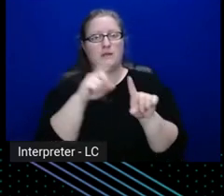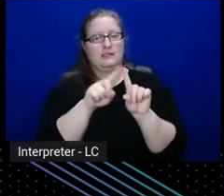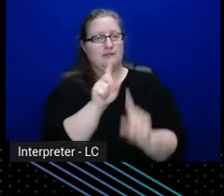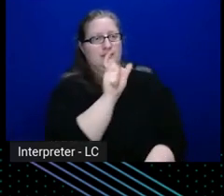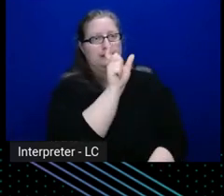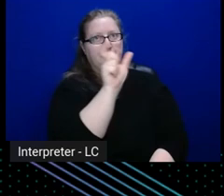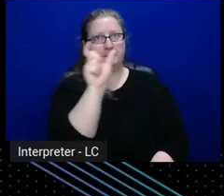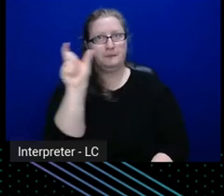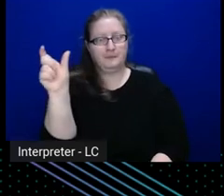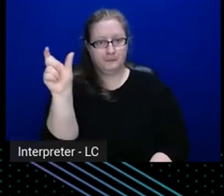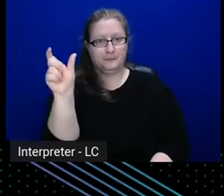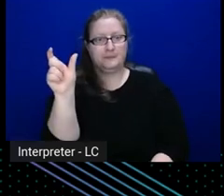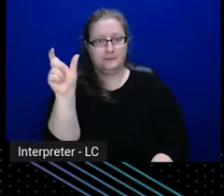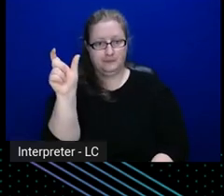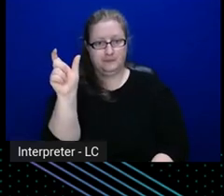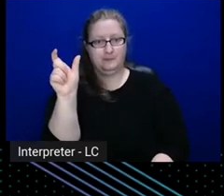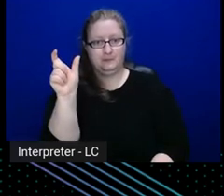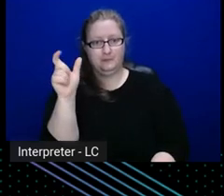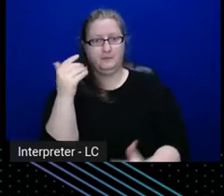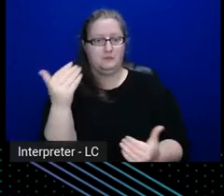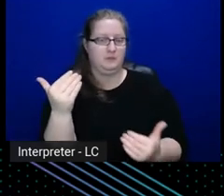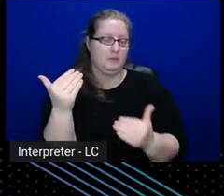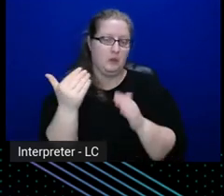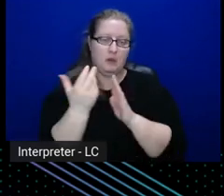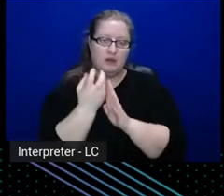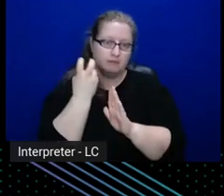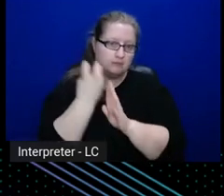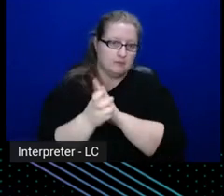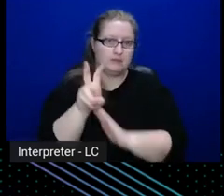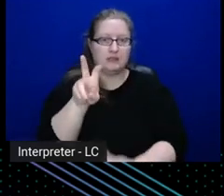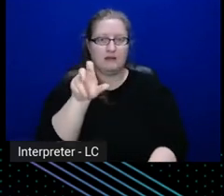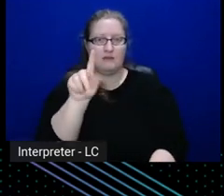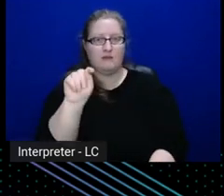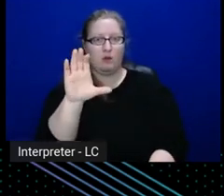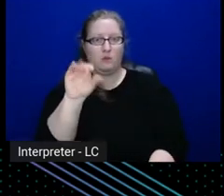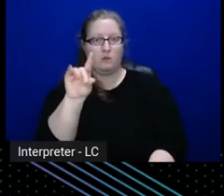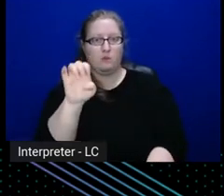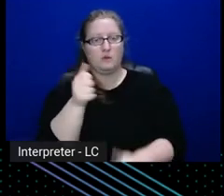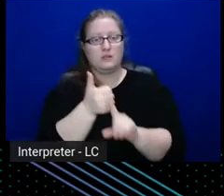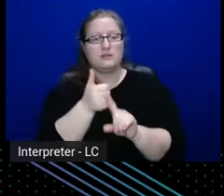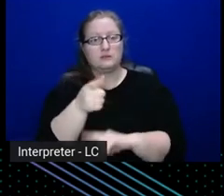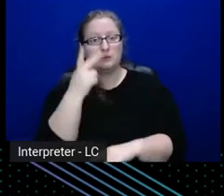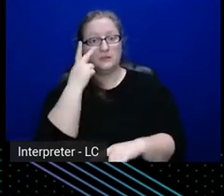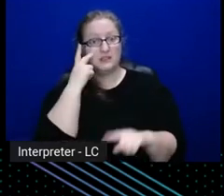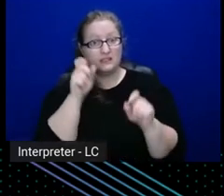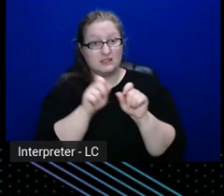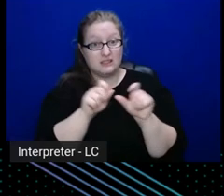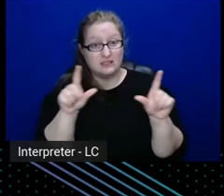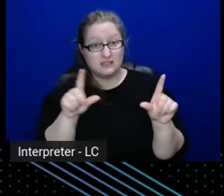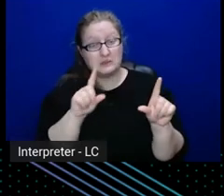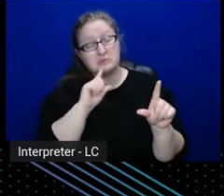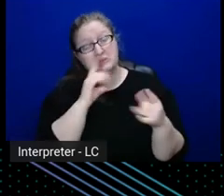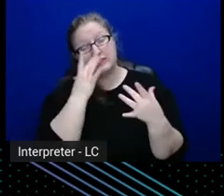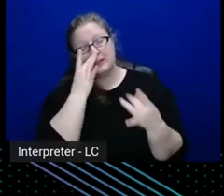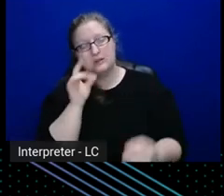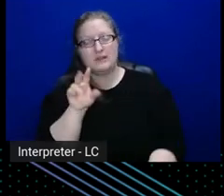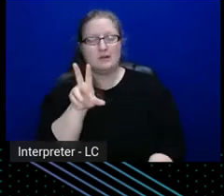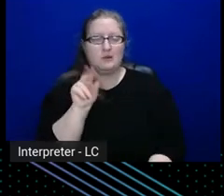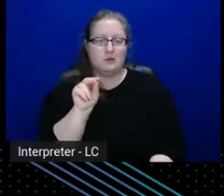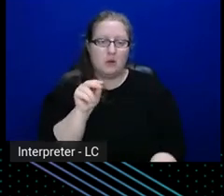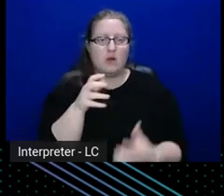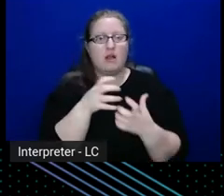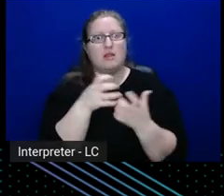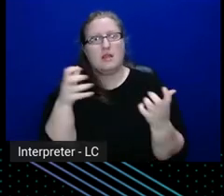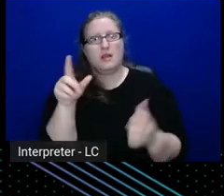and I'm gonna go straight into the vault code itself, which you're gonna see, which that is not really very interesting, which is a lot of Terraform